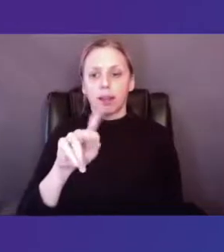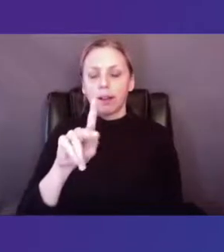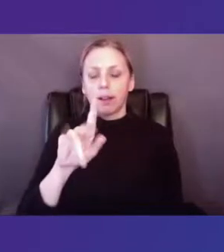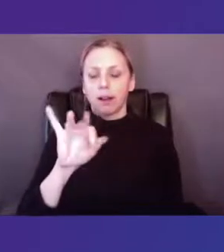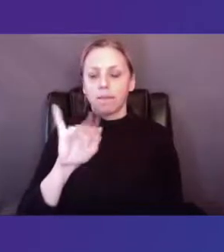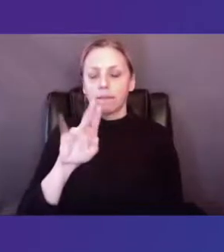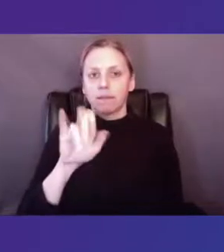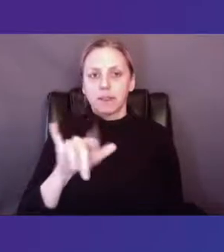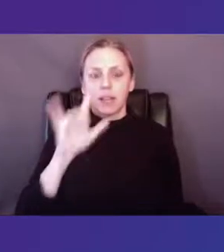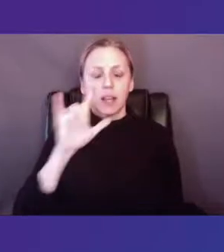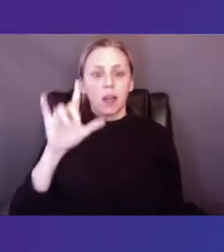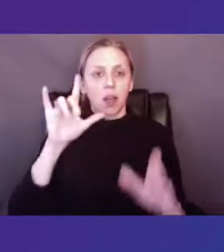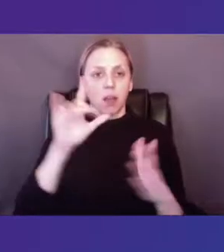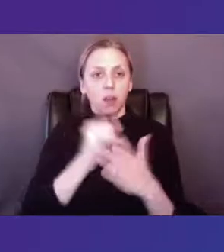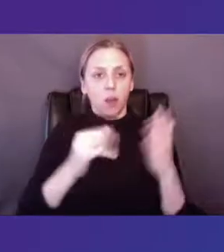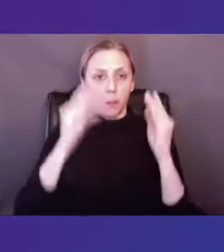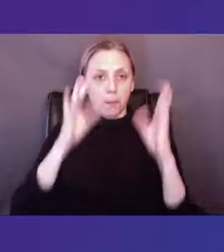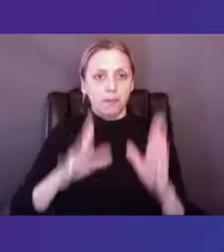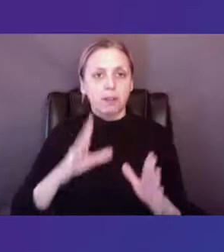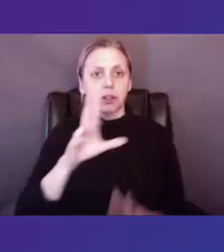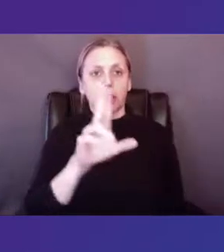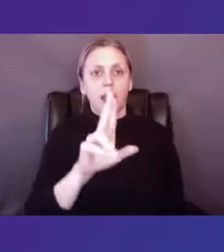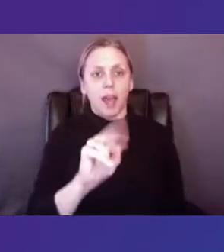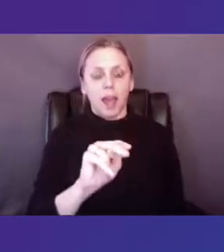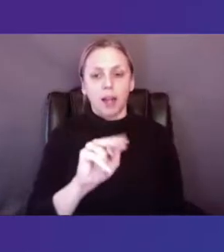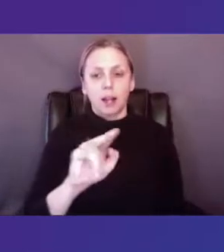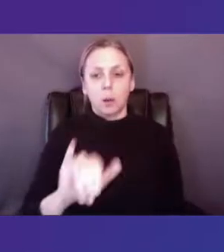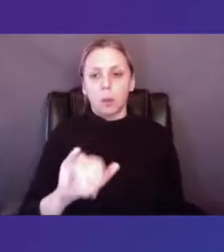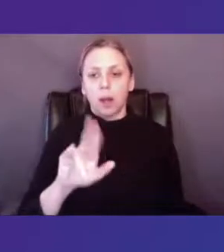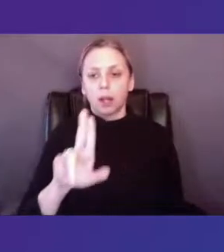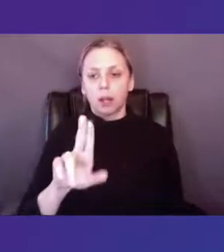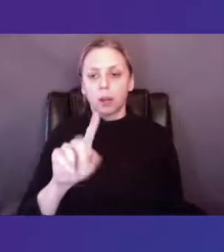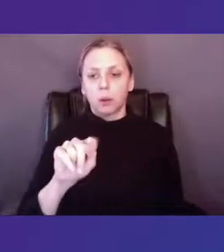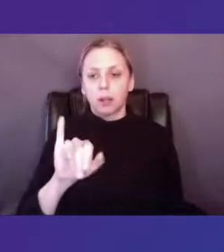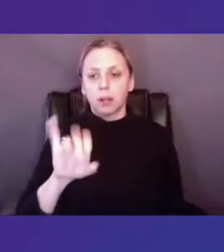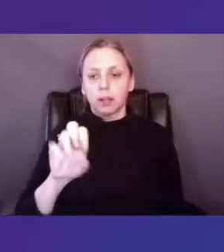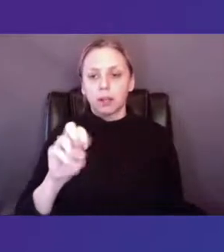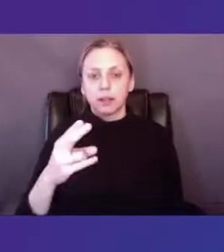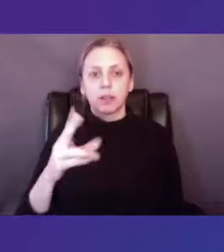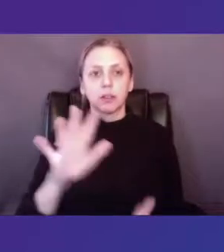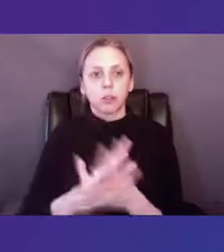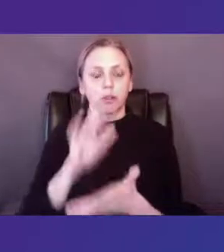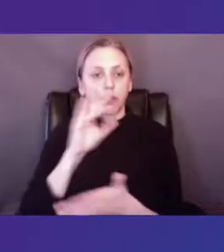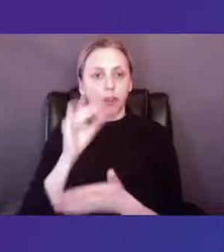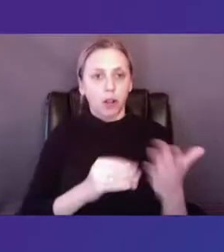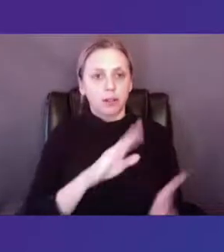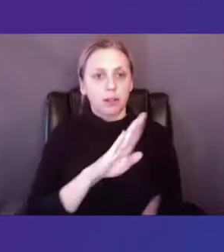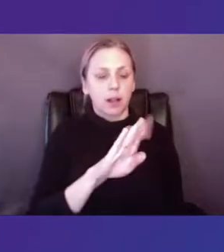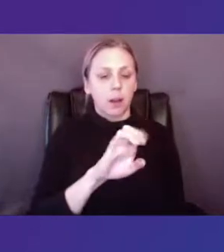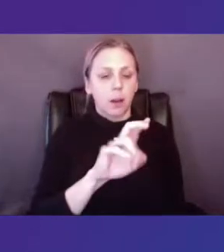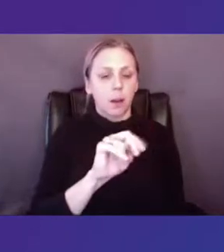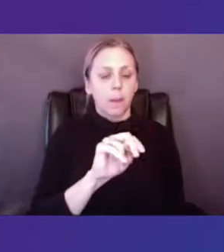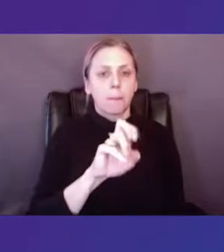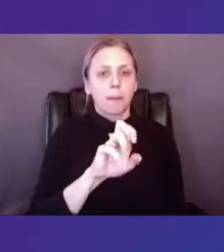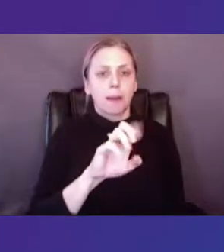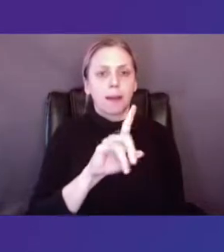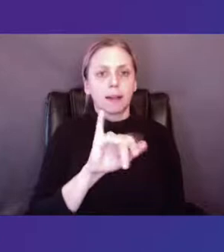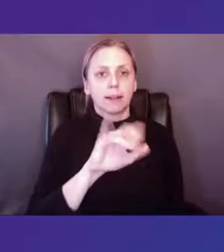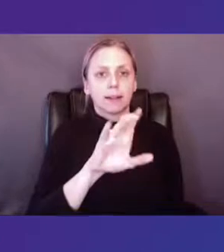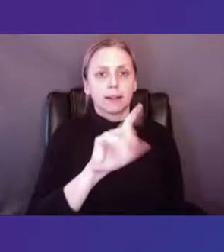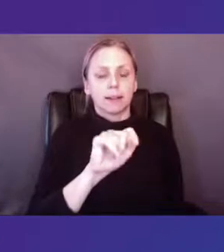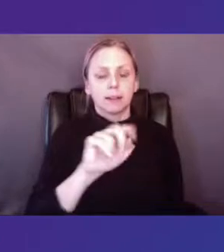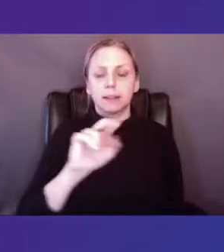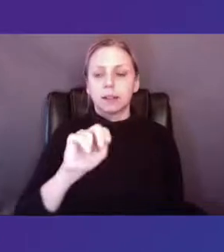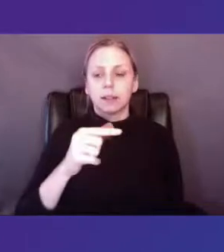Department of Art and Public Policy at NYU's Tisch School of the Arts, Benedict Nguyen, Freelance Dancer,